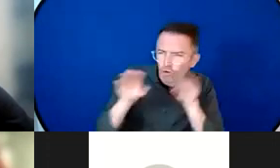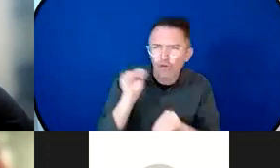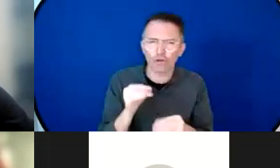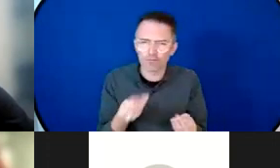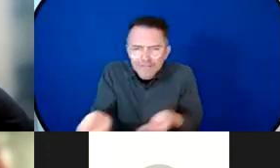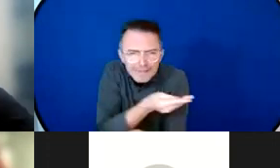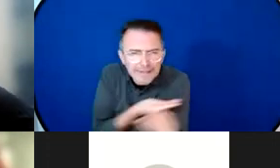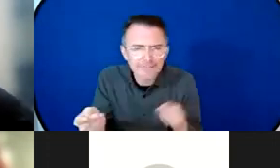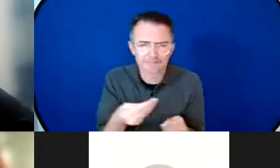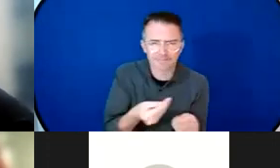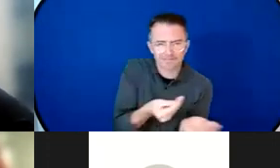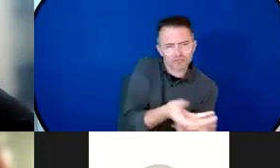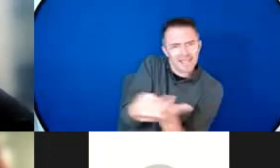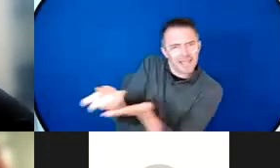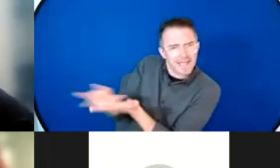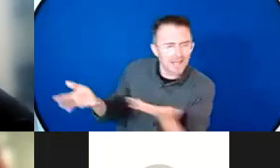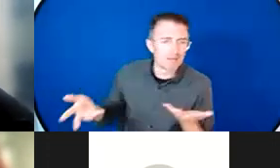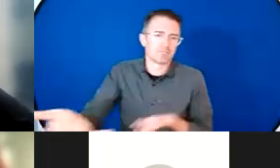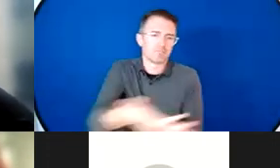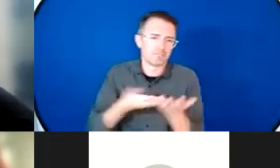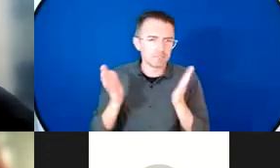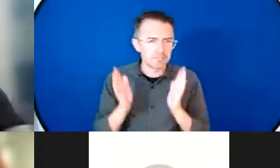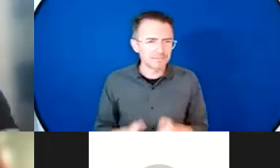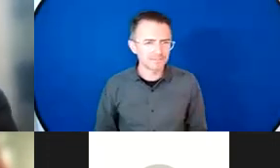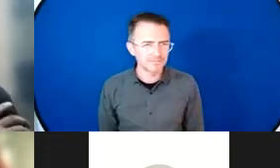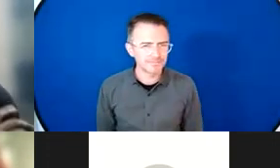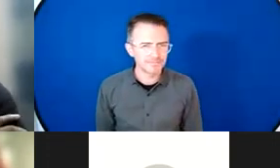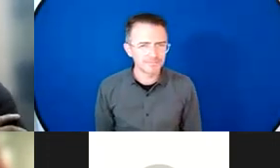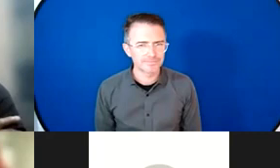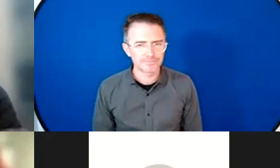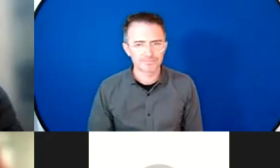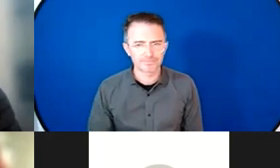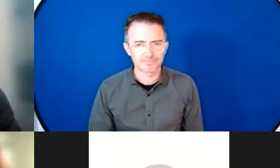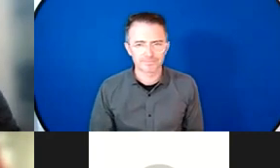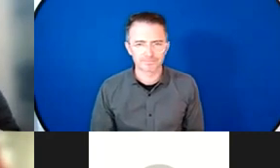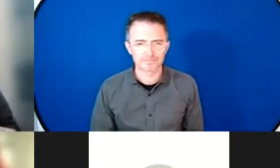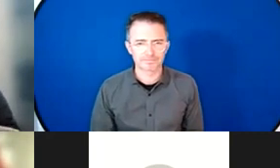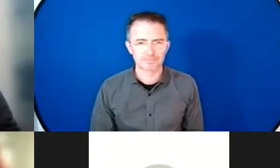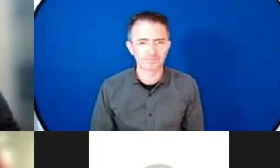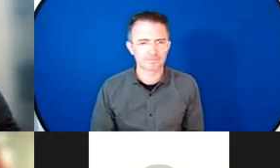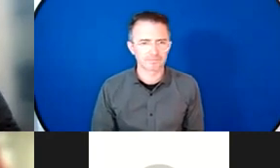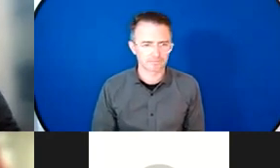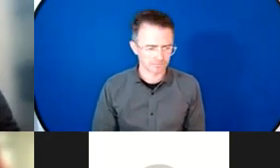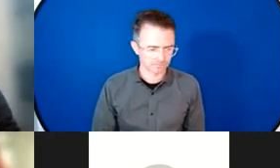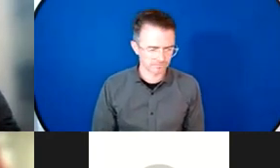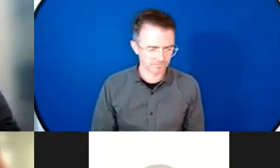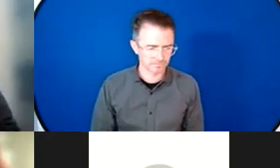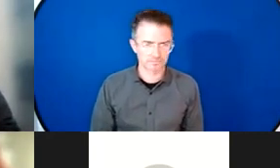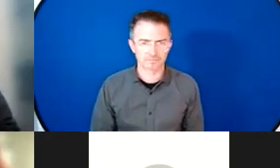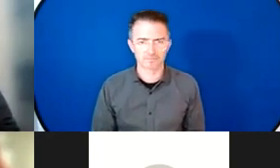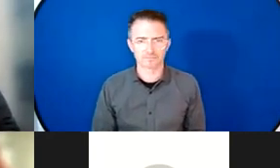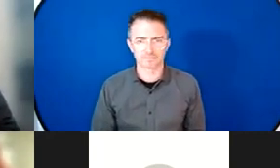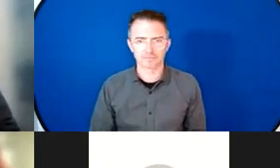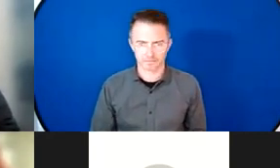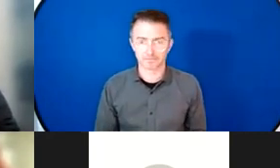Thank you I think these are really very practical and real things that we need to do I